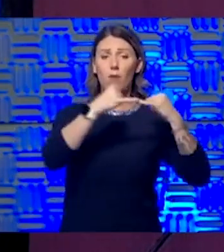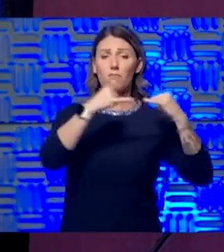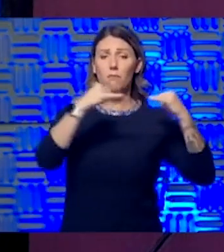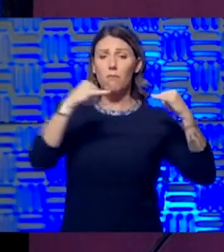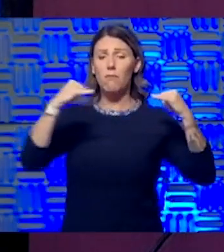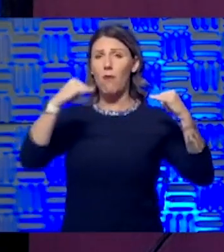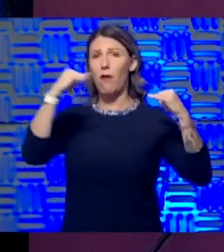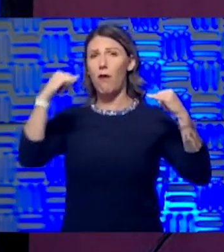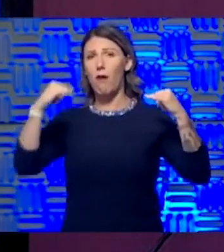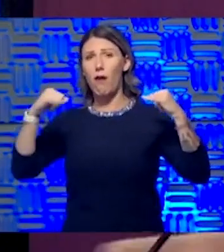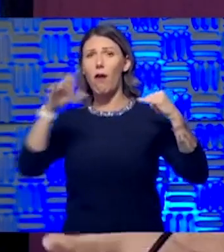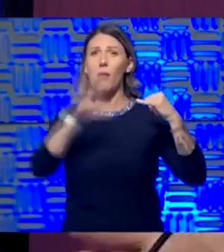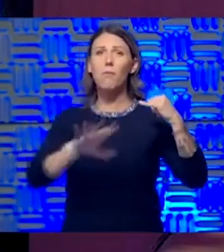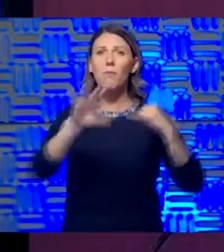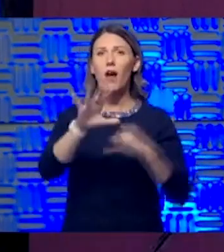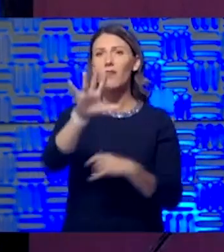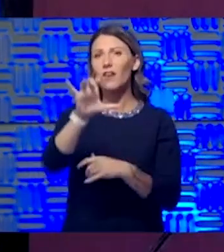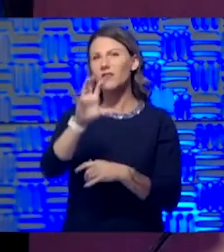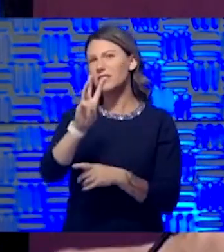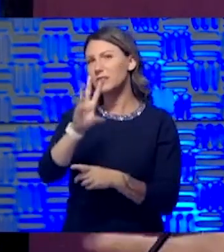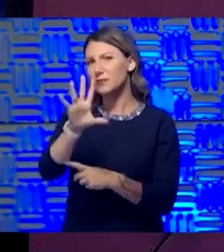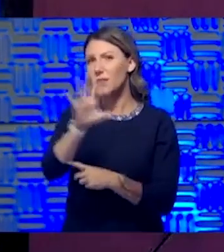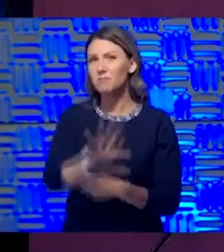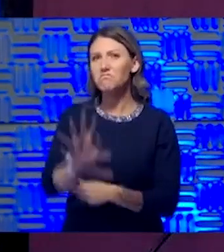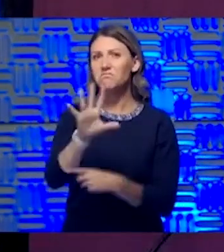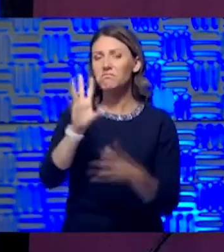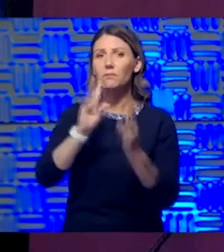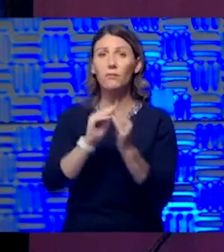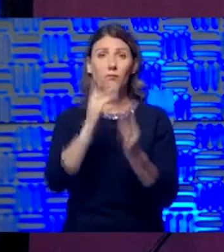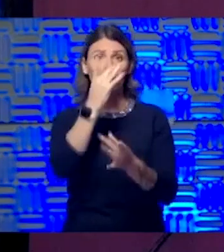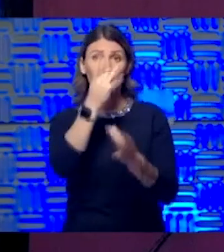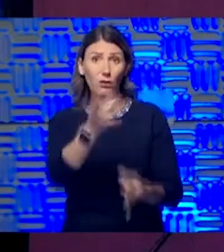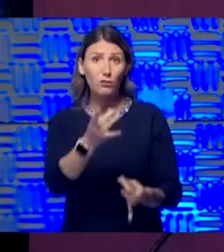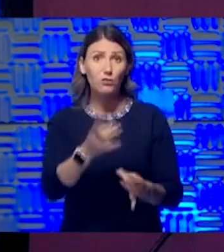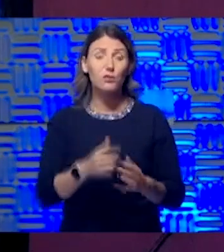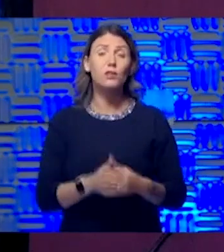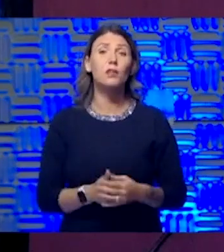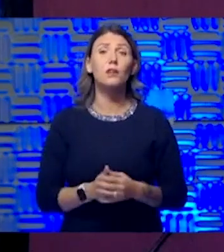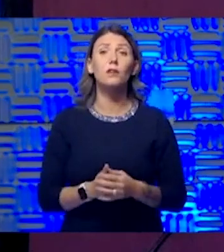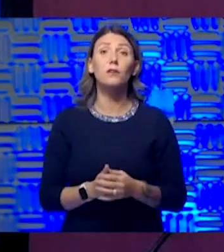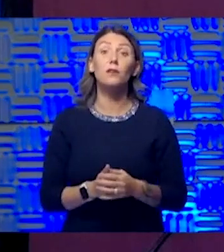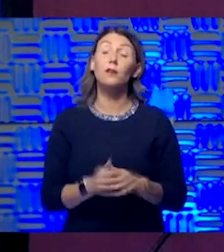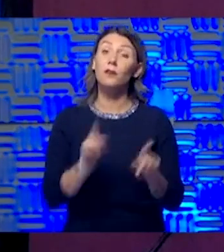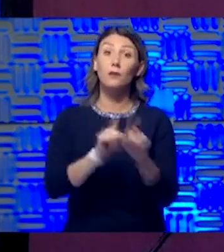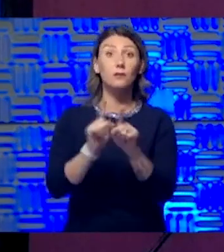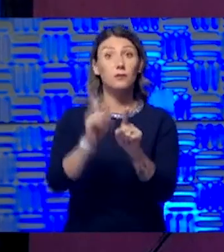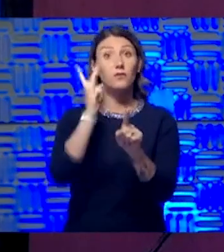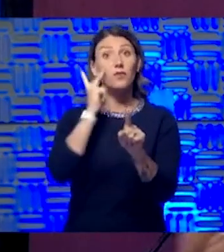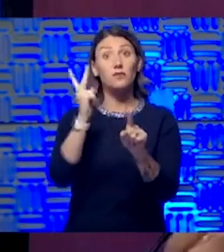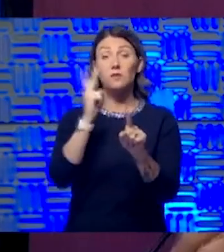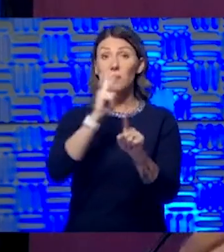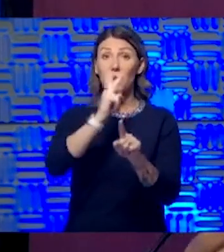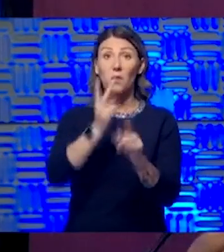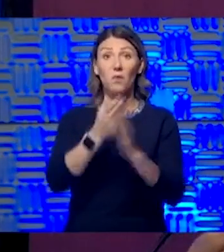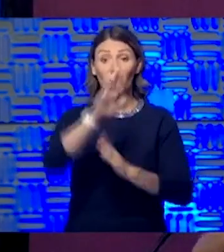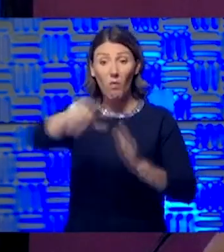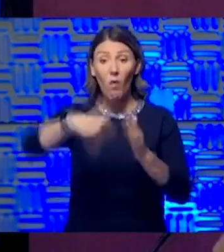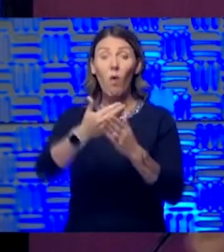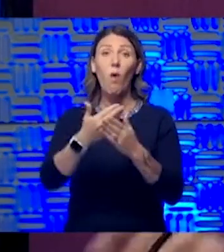something. So it's been interesting, and it's, as you guys all know, it's been seen all over the country that